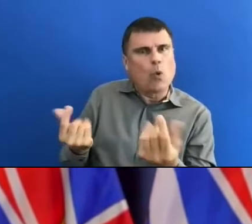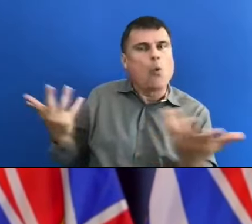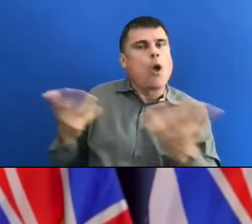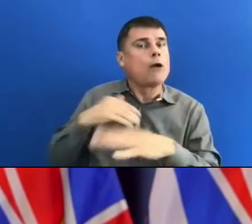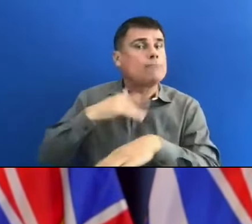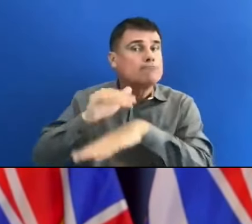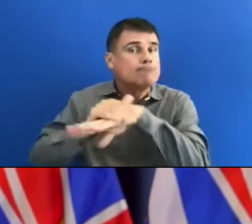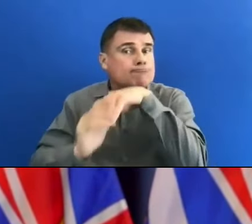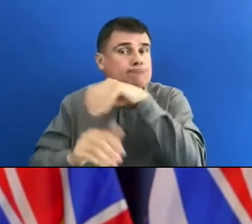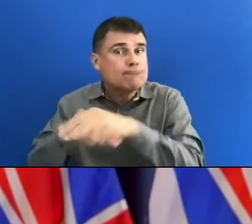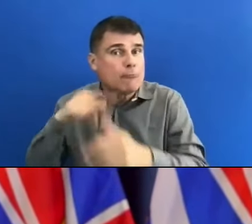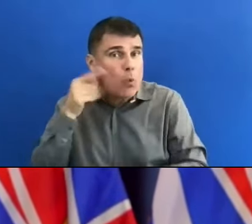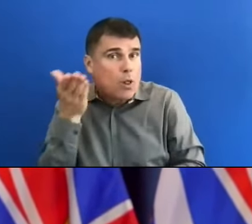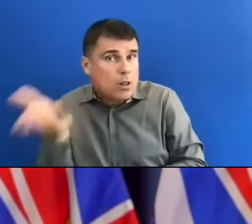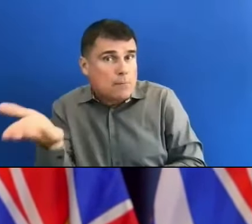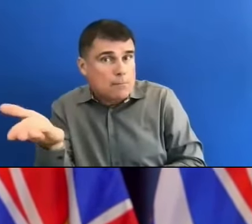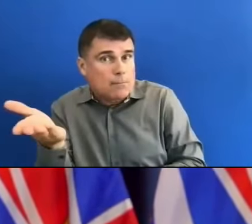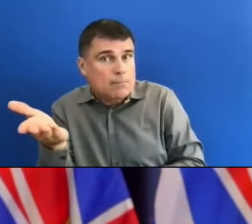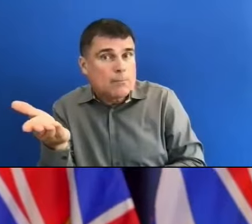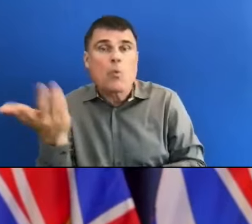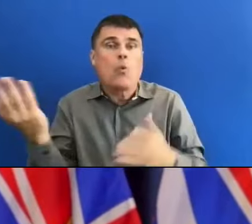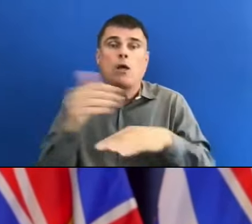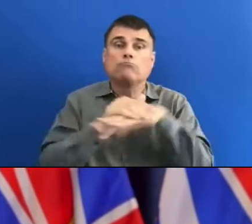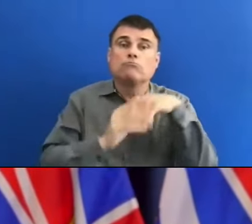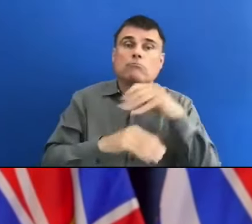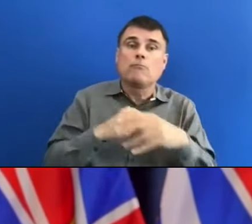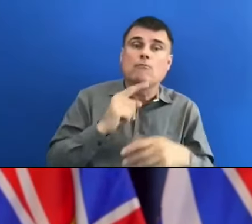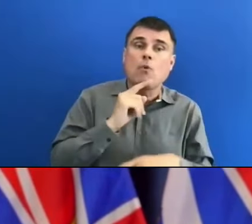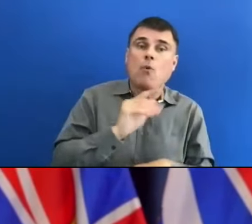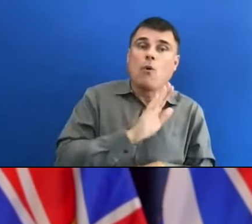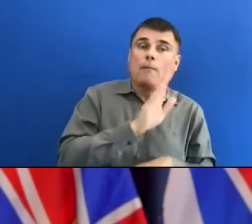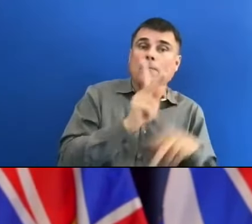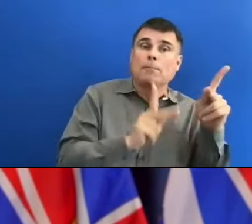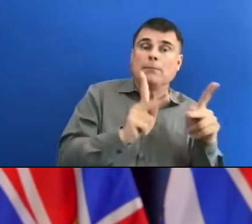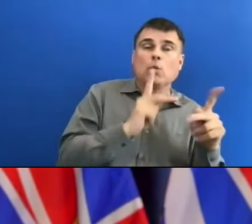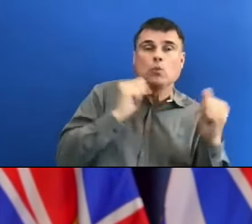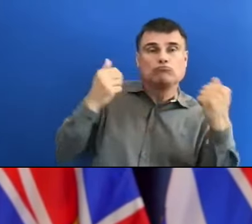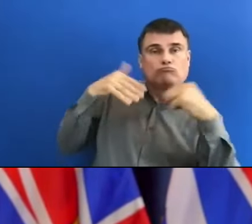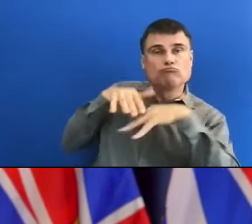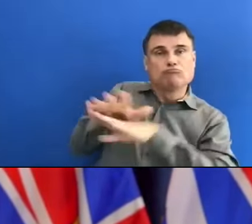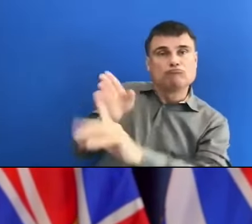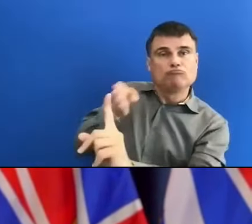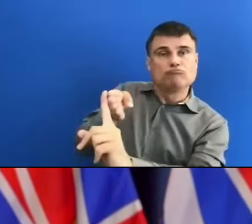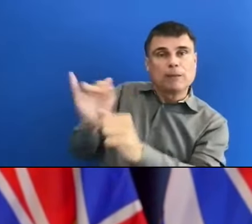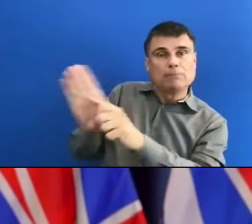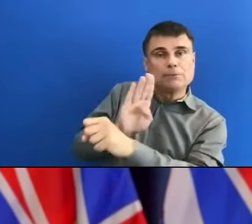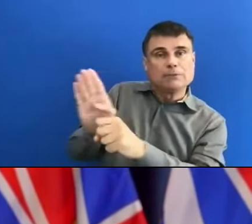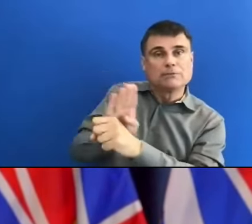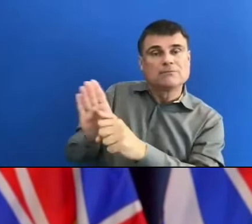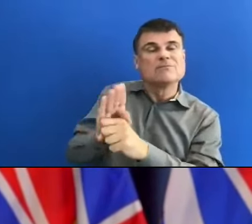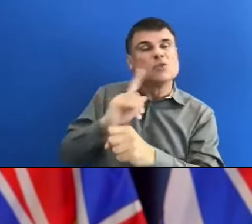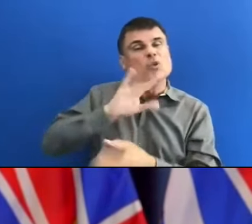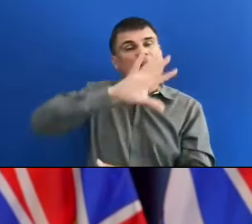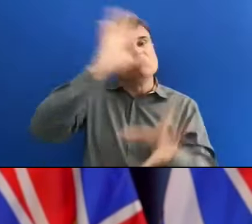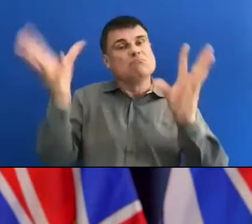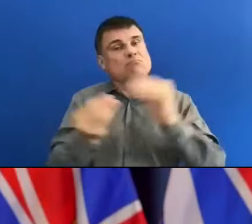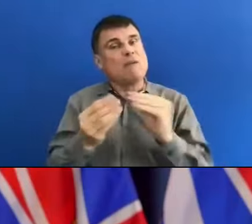on their steps forward. But overall, we've been getting a positive response of where we go. And in the next few days,